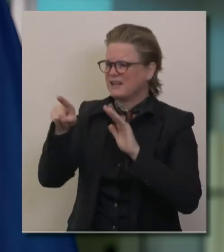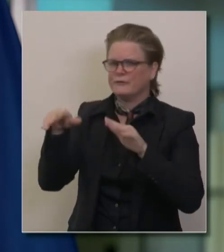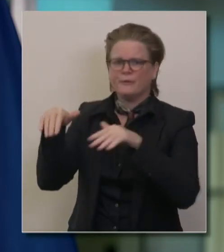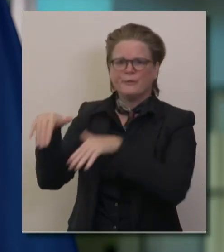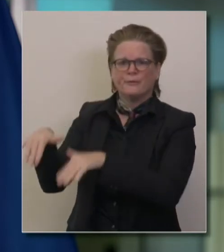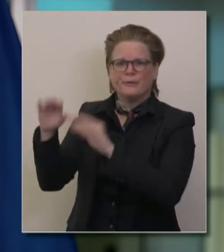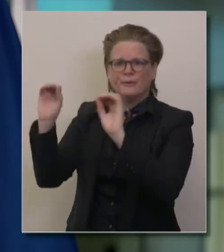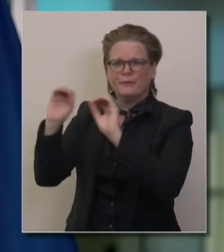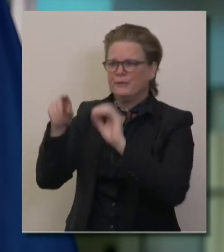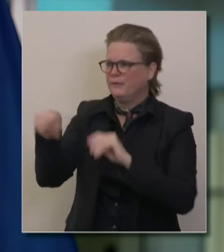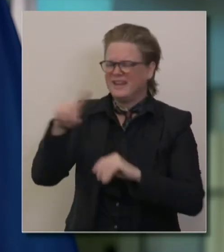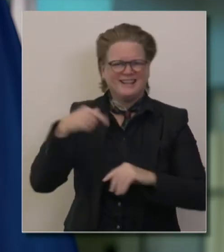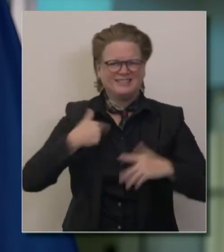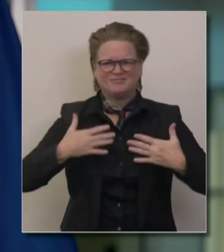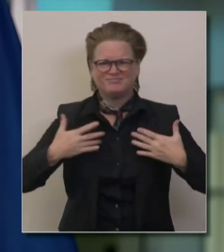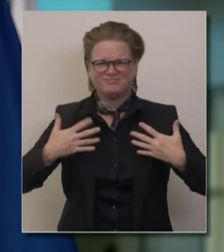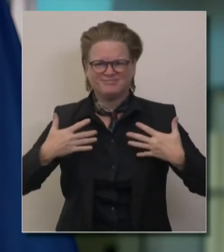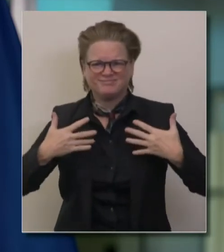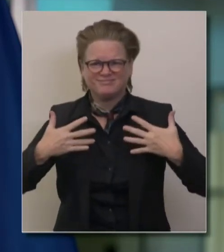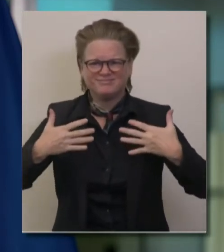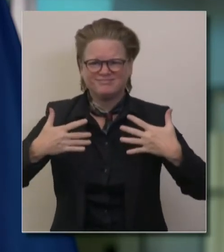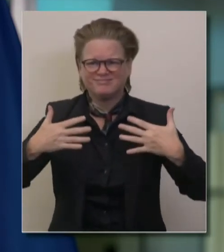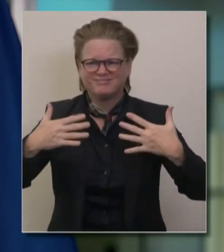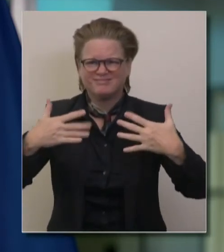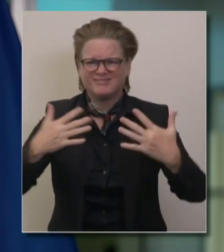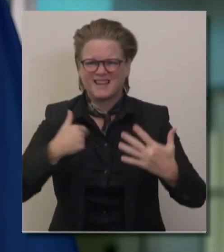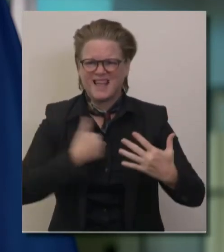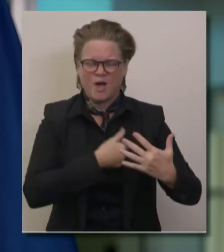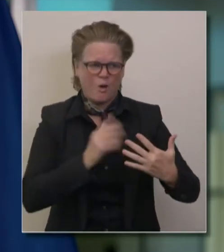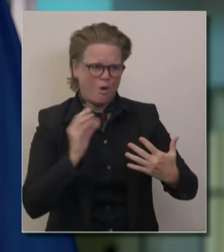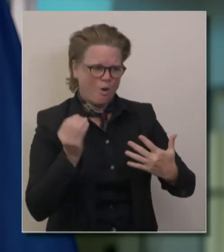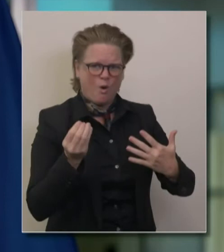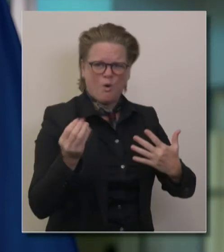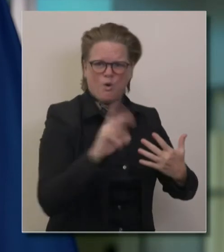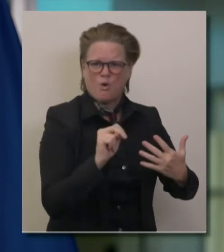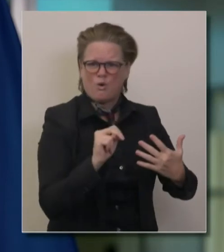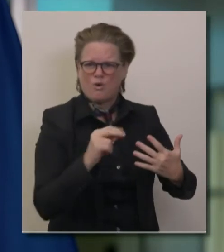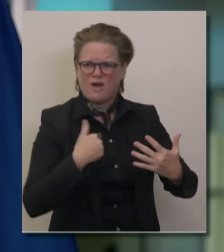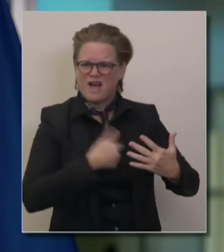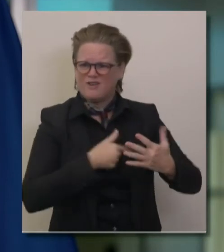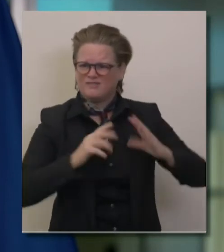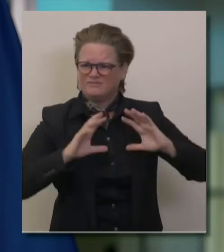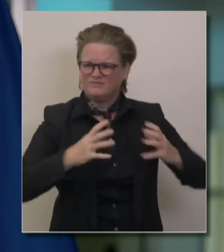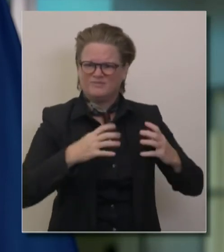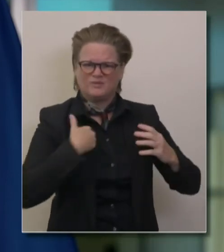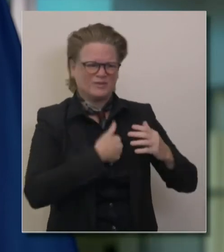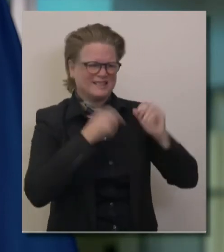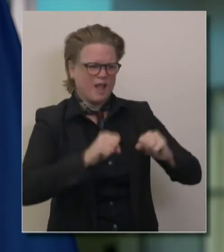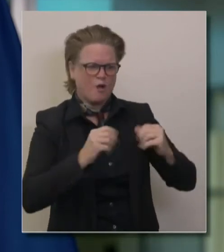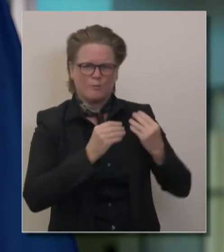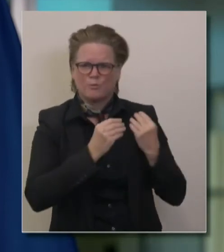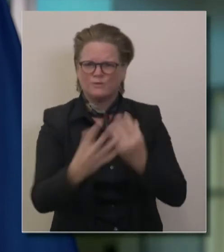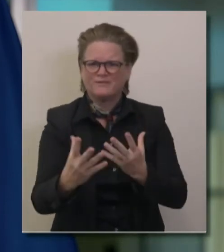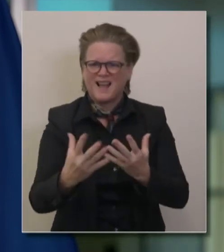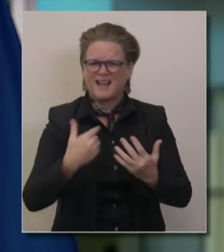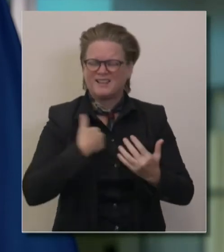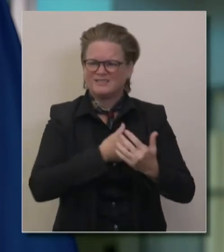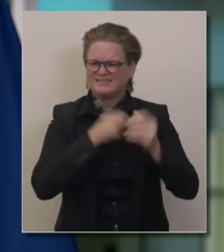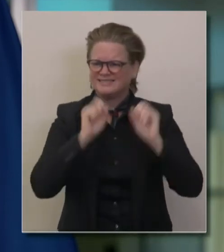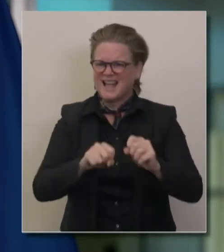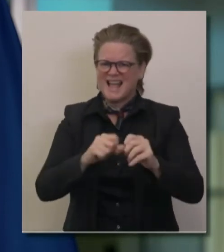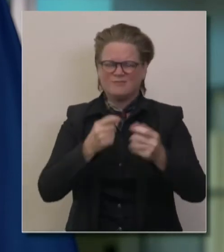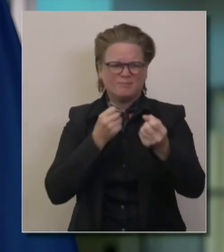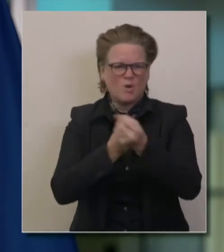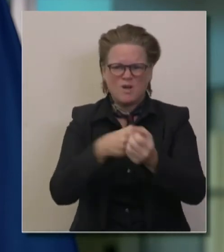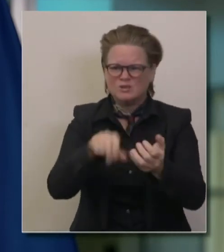support our schools to reopen and to be in a position with PCR tests in particular, where we can support the testing